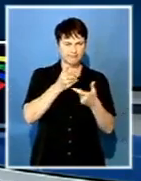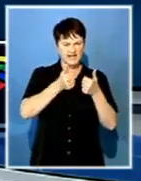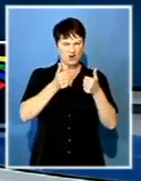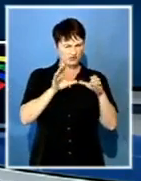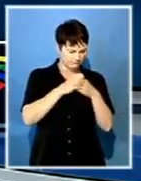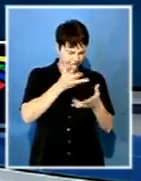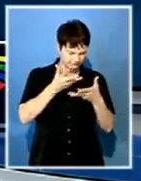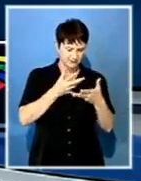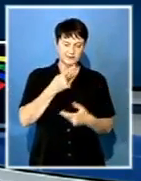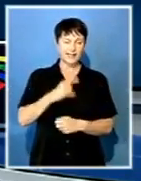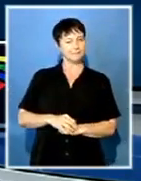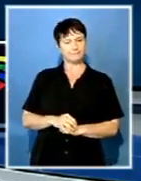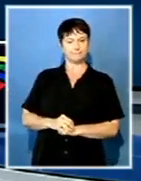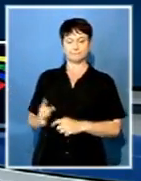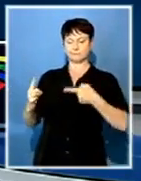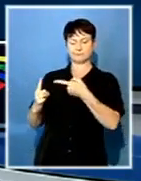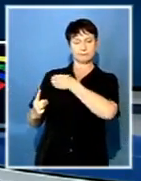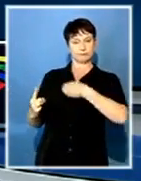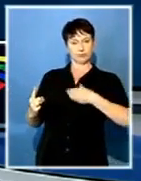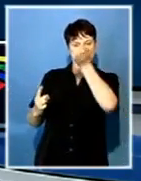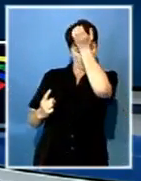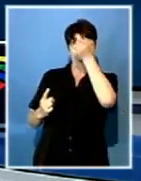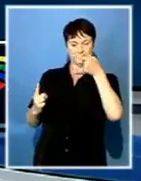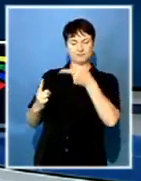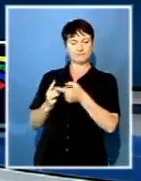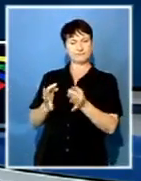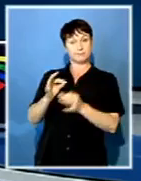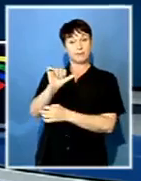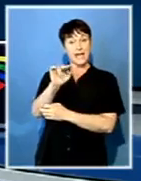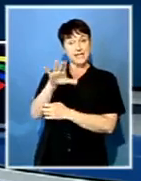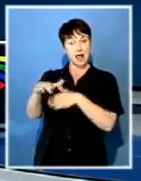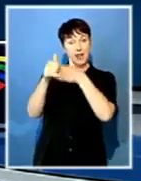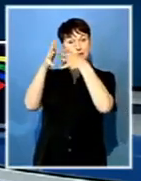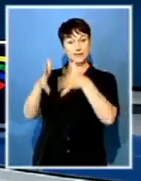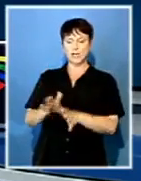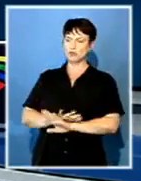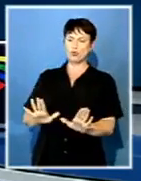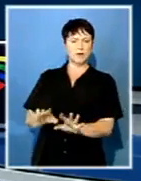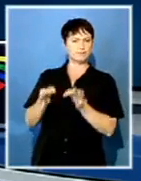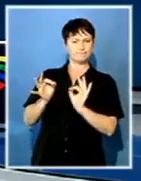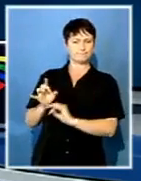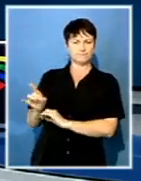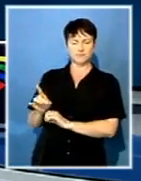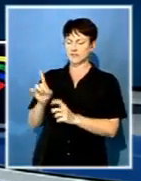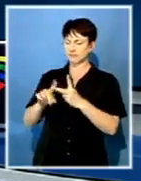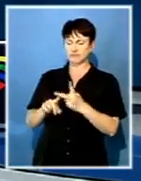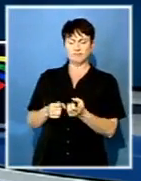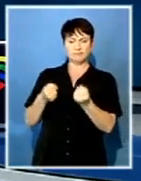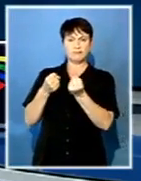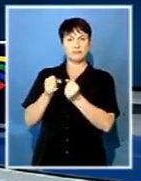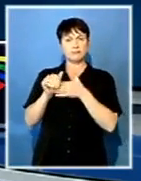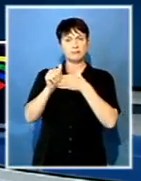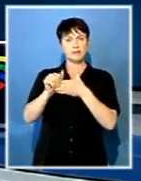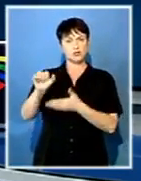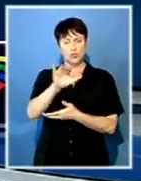Trade Union Federation says Zuma is no longer fit to lead the ANC, the Alliance, nor the country. It